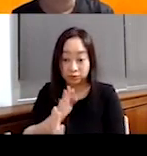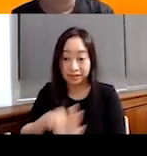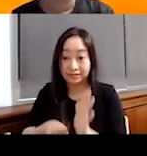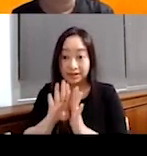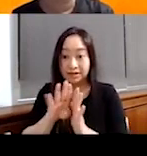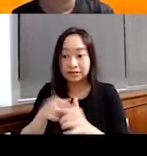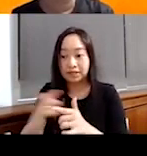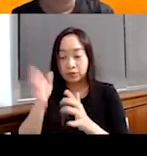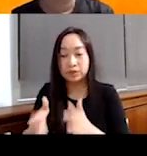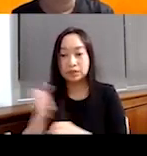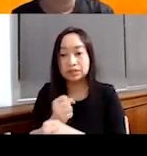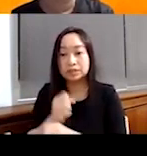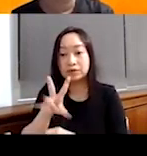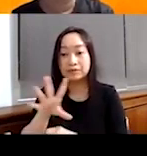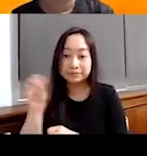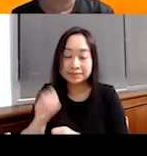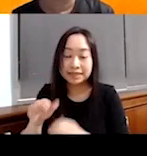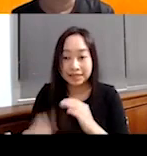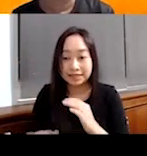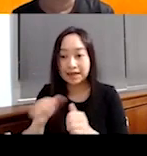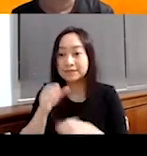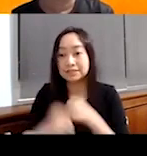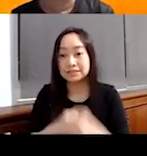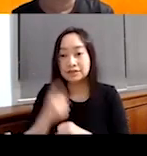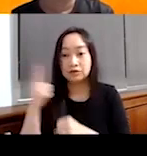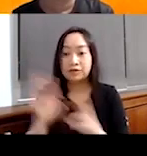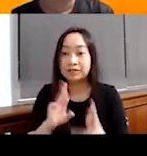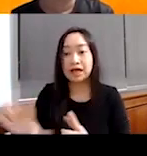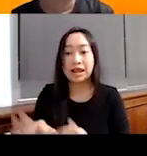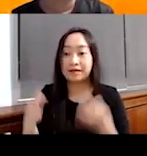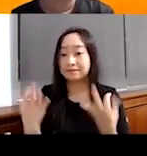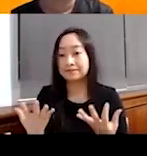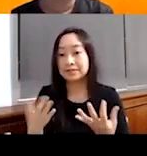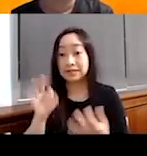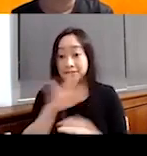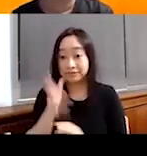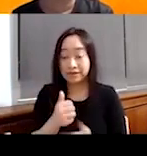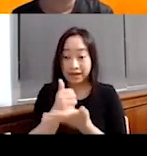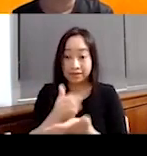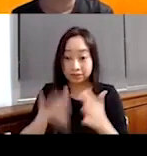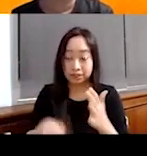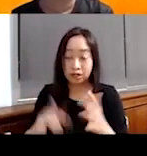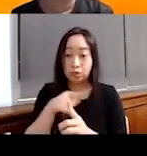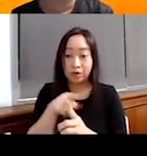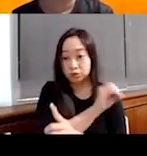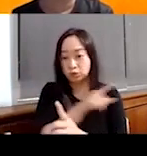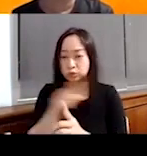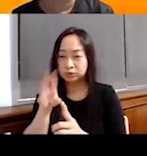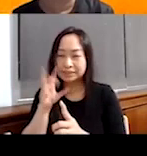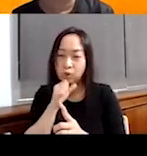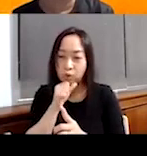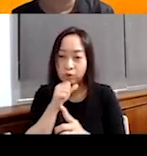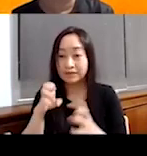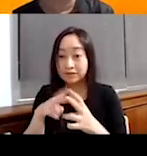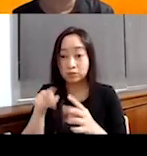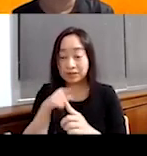25% less every year for the rest of their lives. So if you don't help a child when they are zero to six, even when